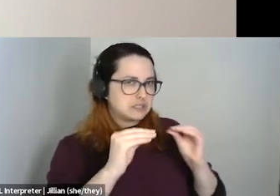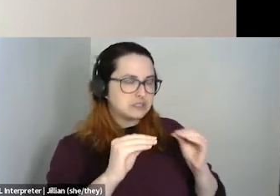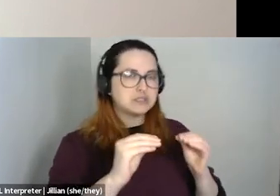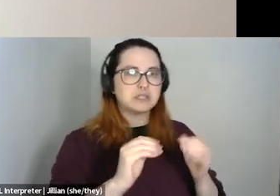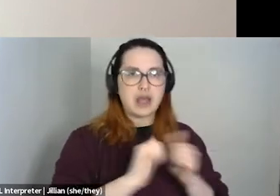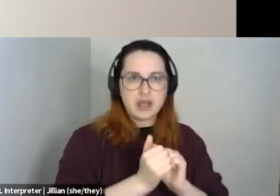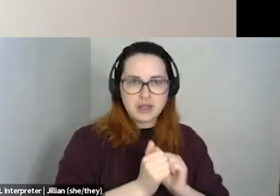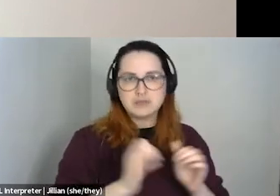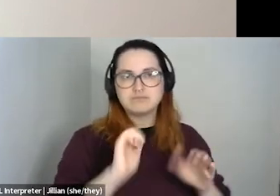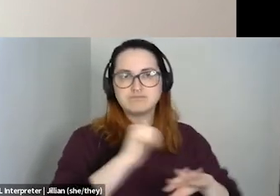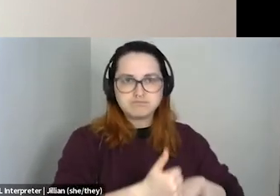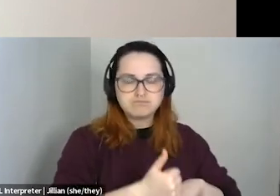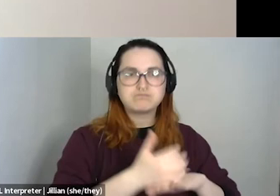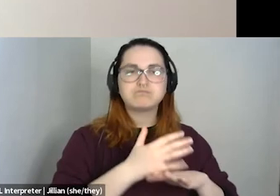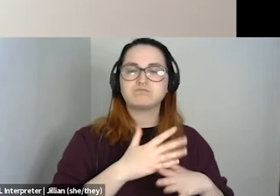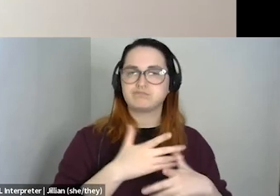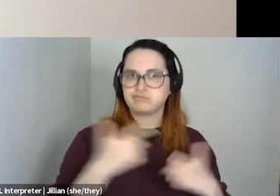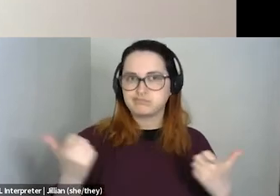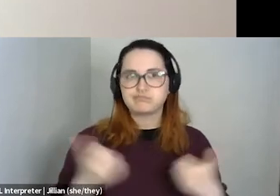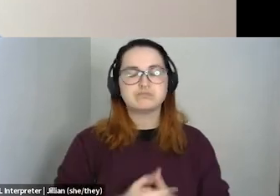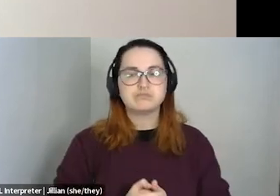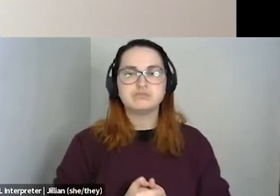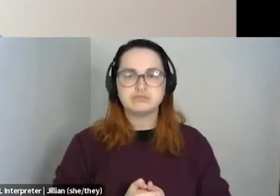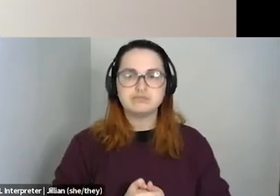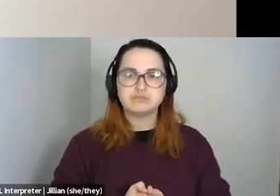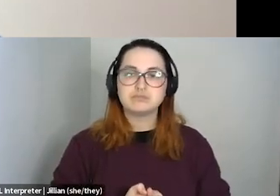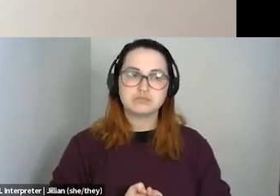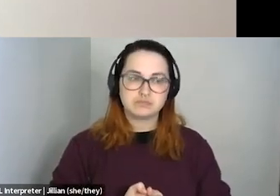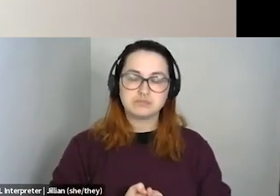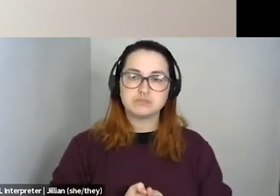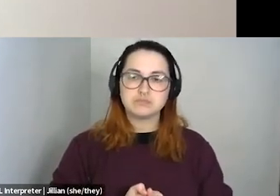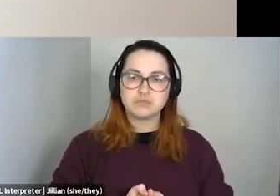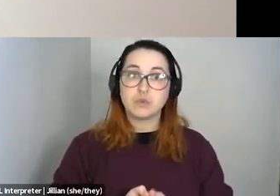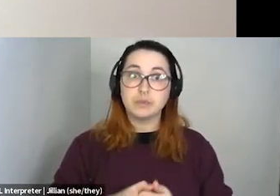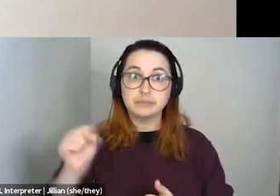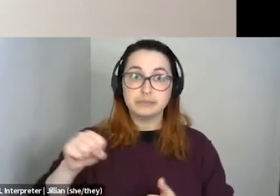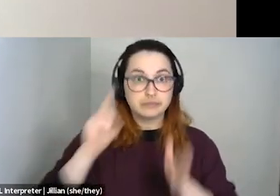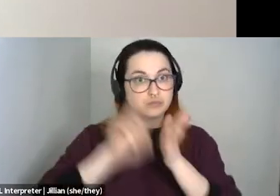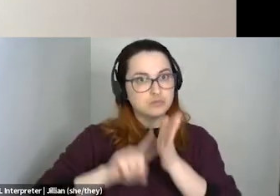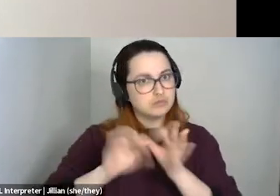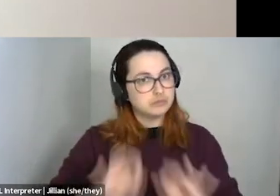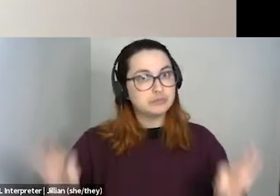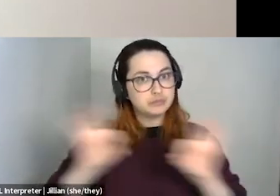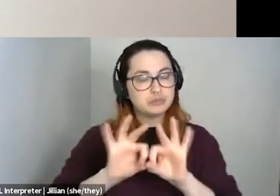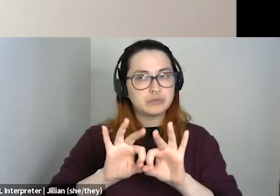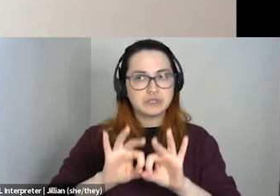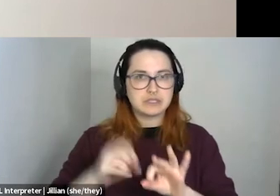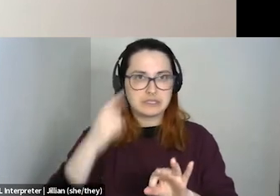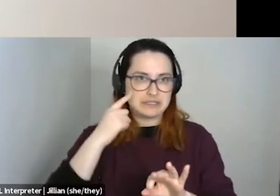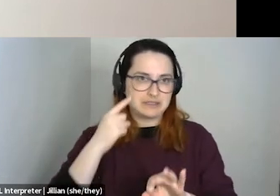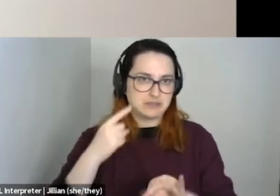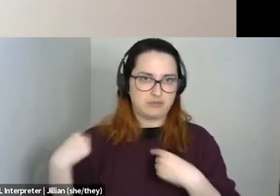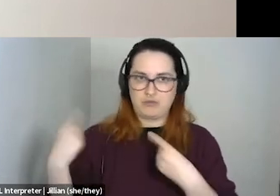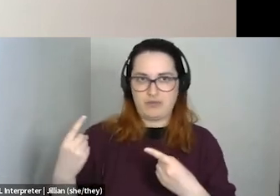communities? Um, so I think, yeah, I, I do think research is super important to this. I don't think there's been like nearly enough.